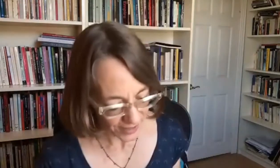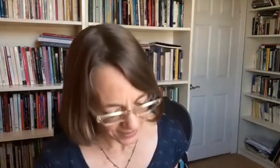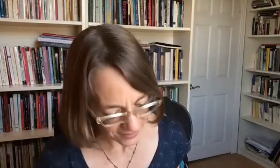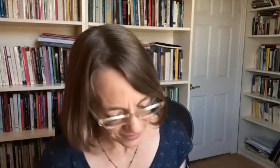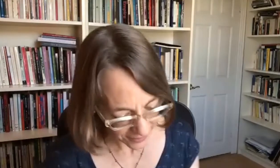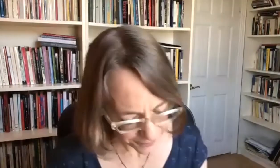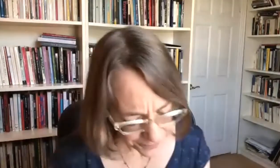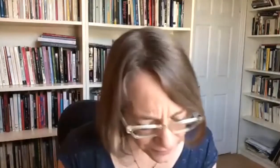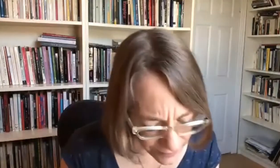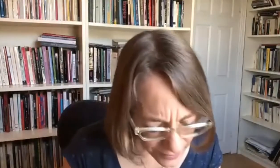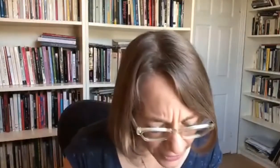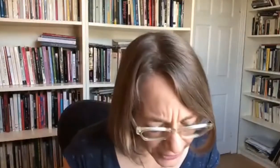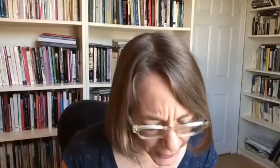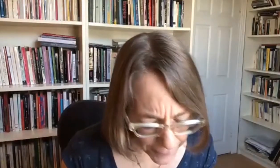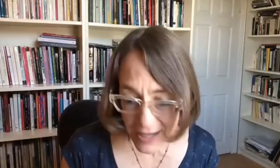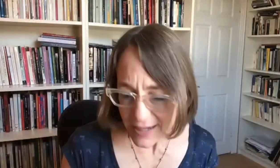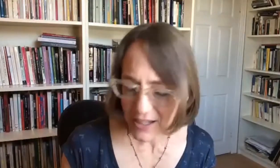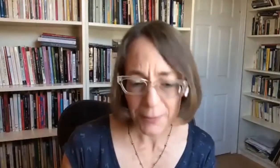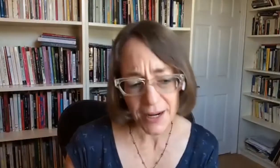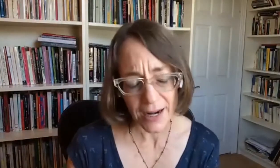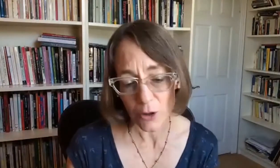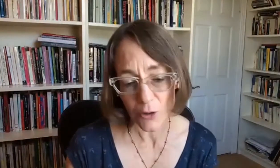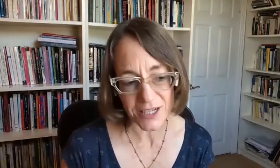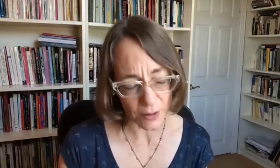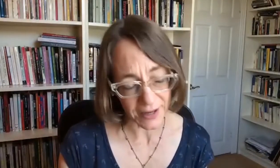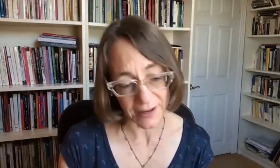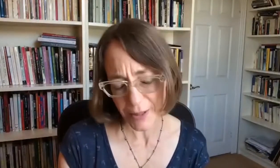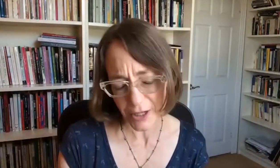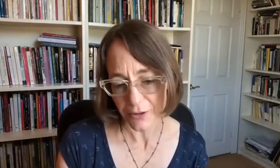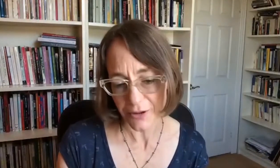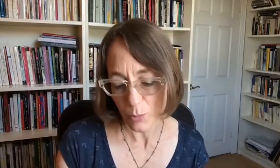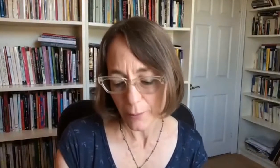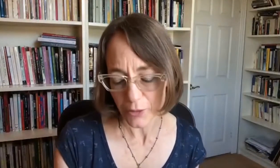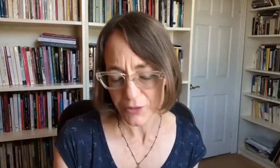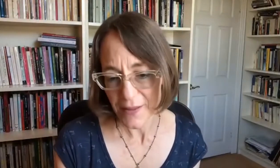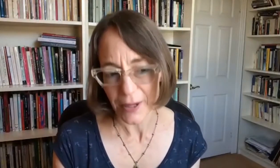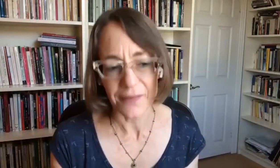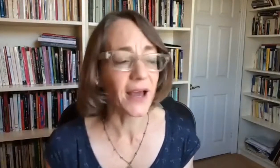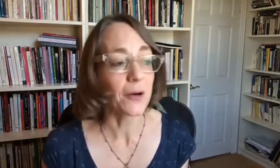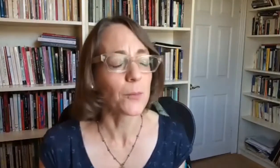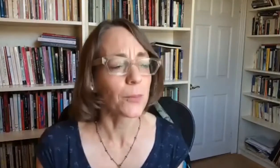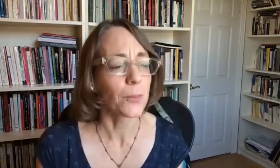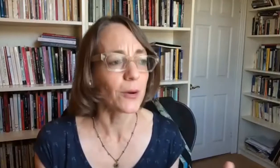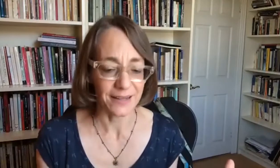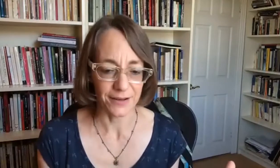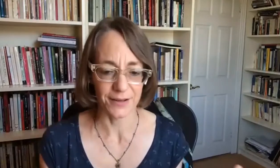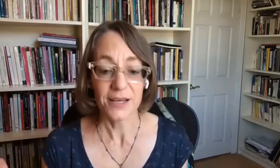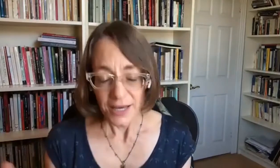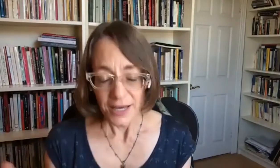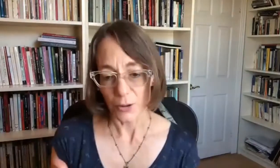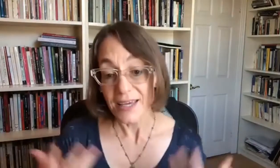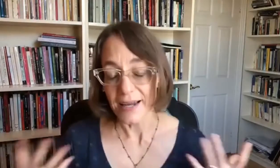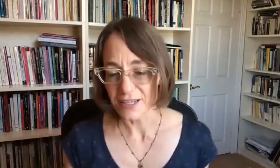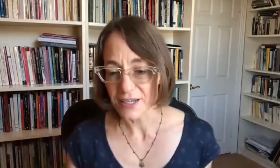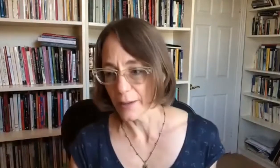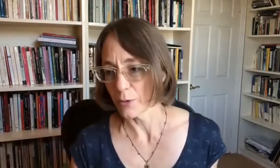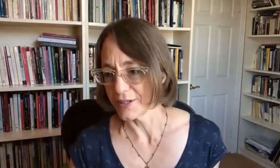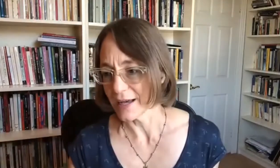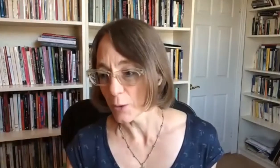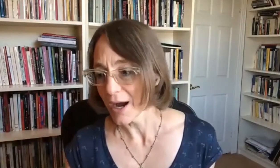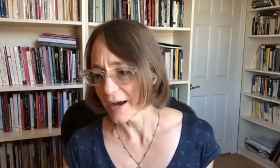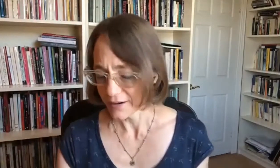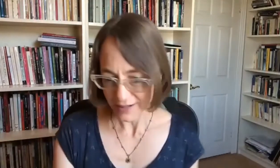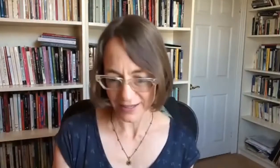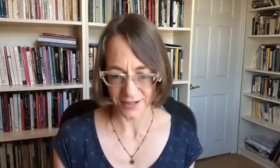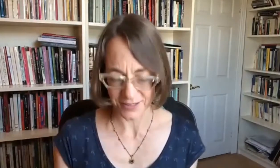what does it mean to have a well-being or or or or a future. And in terms of